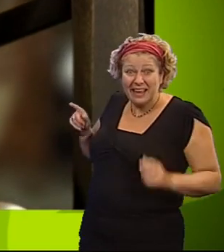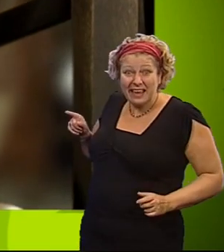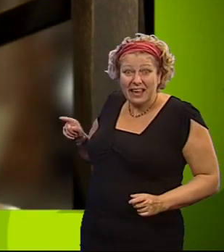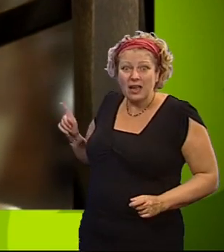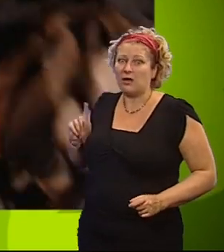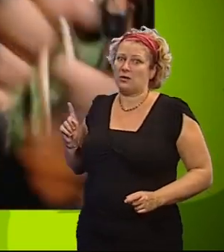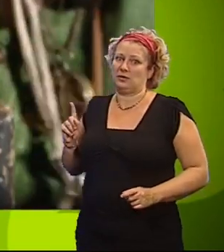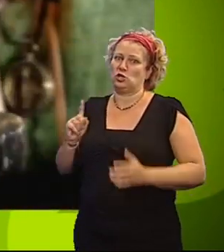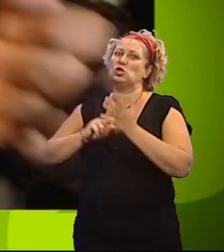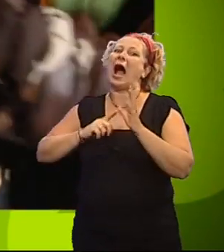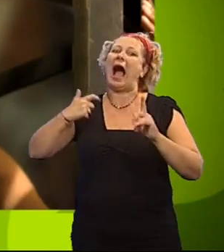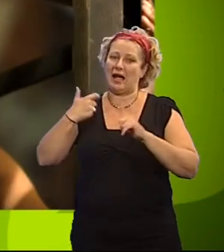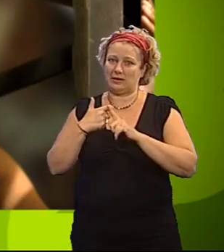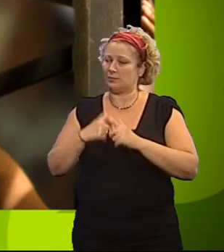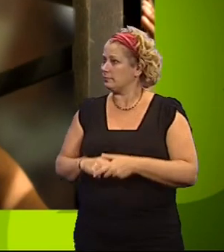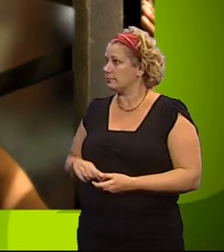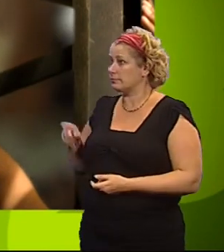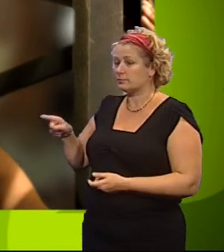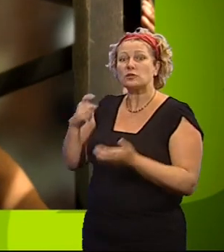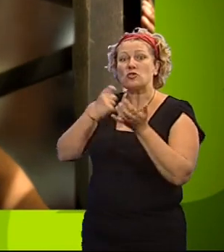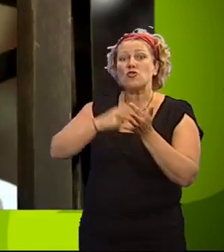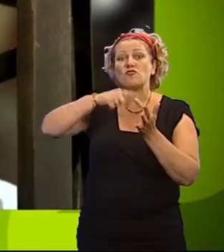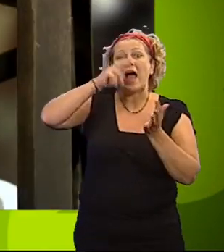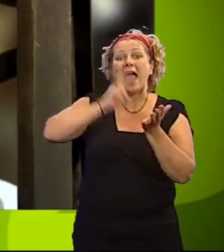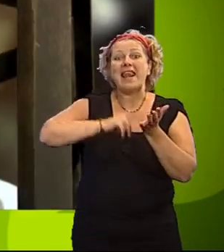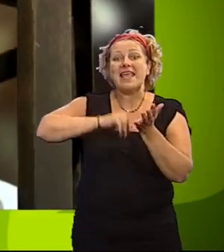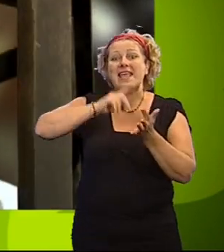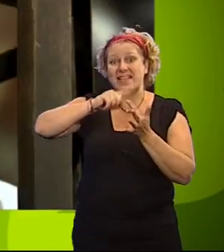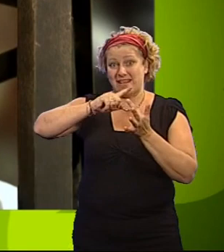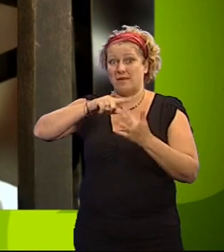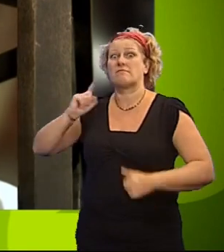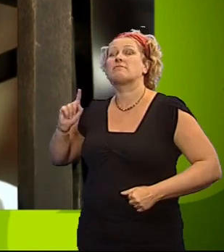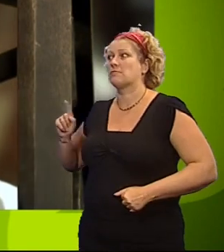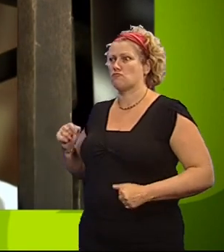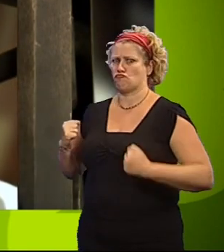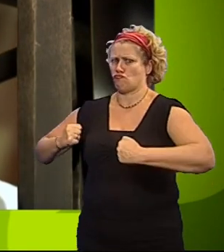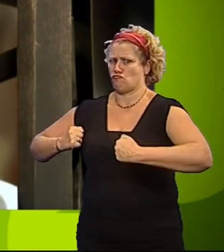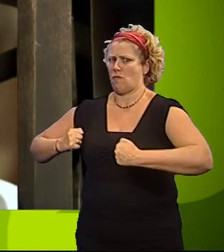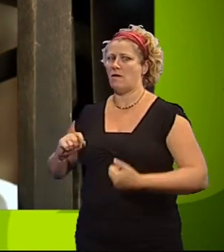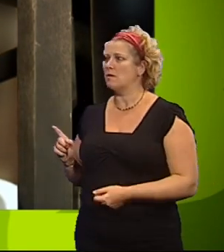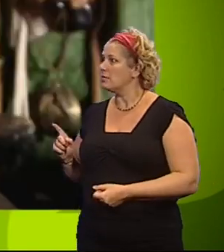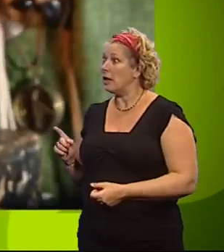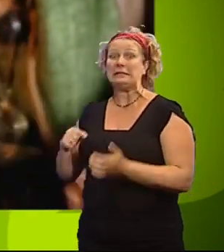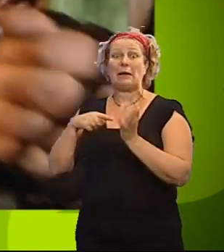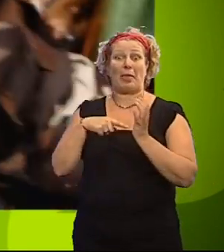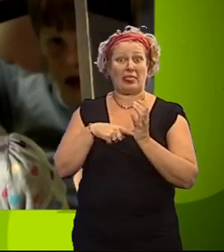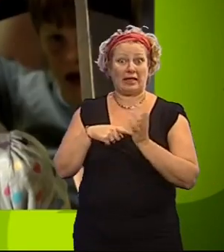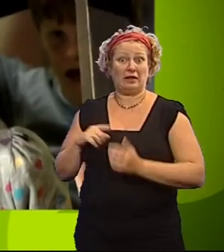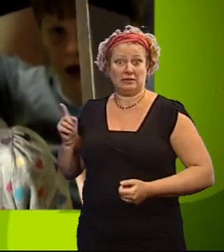is Jack. Renée, she's a champion bodybuilder. There's Timothy. was born a mango.